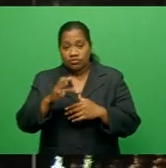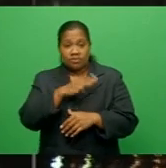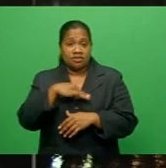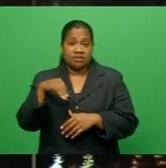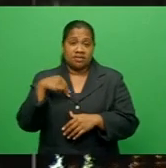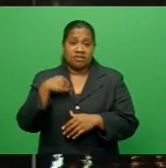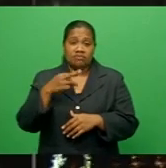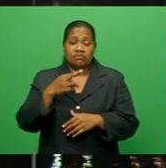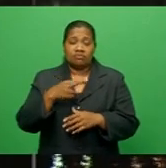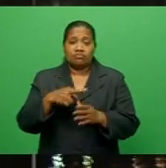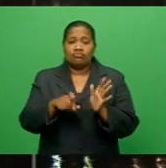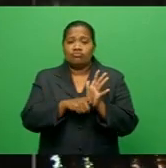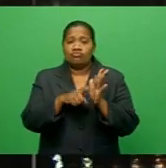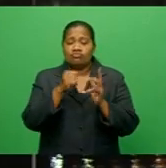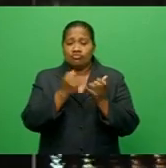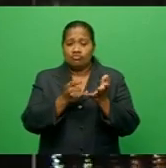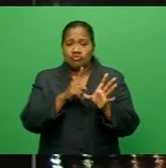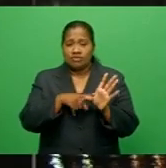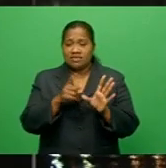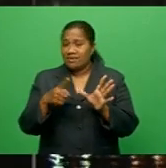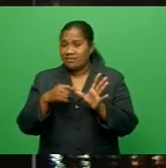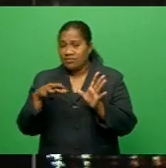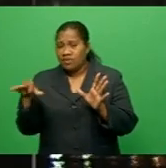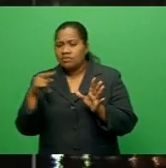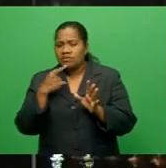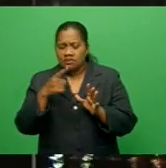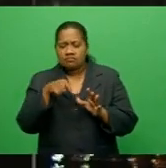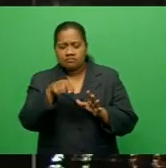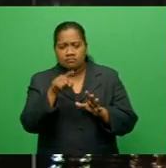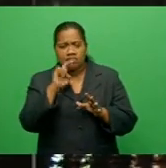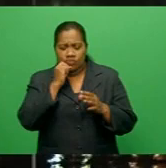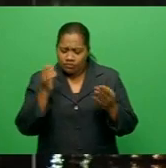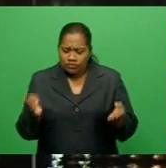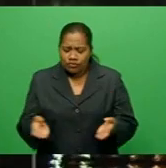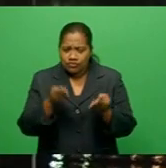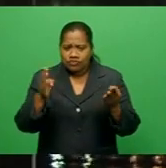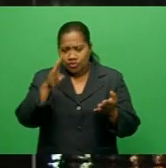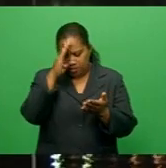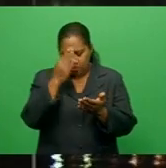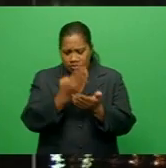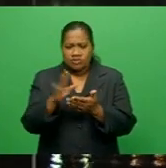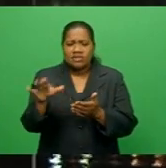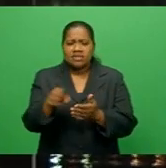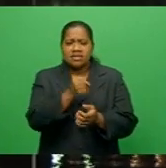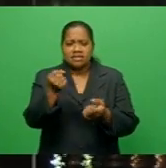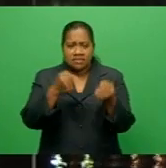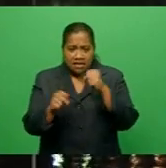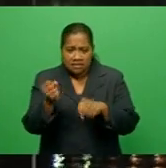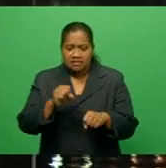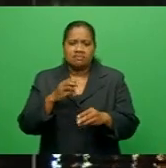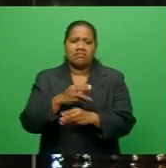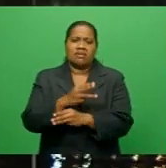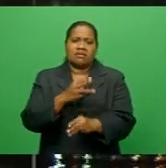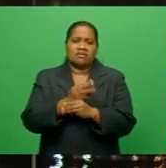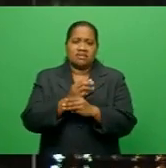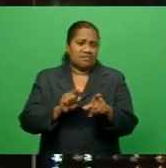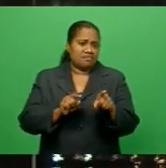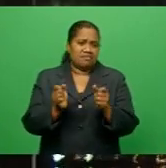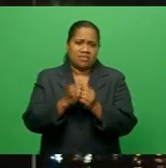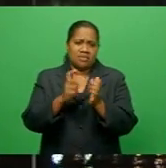is optimistic that the video content will encourage students to take up science subjects and mathematics, which are mostly ignored.